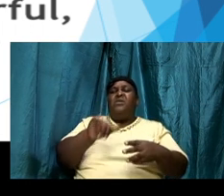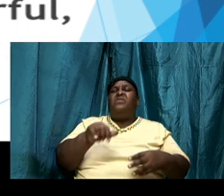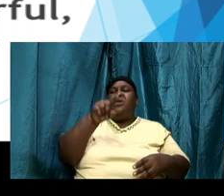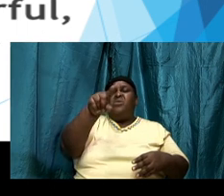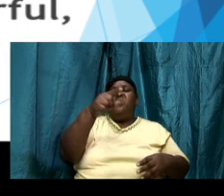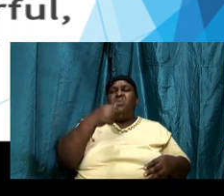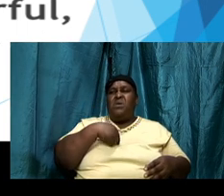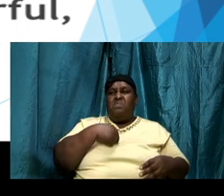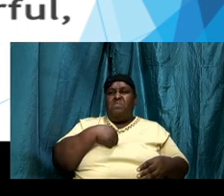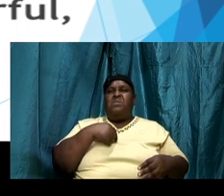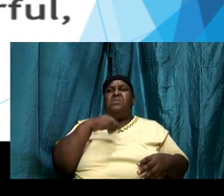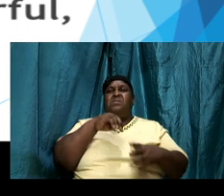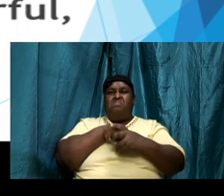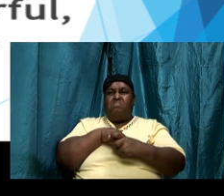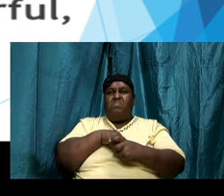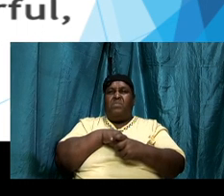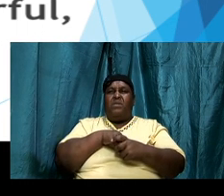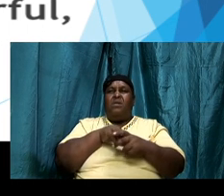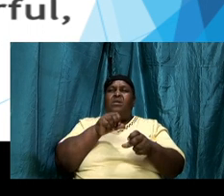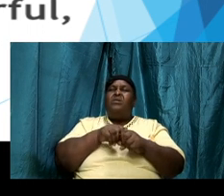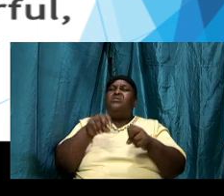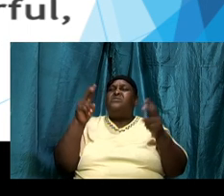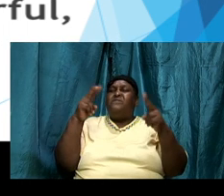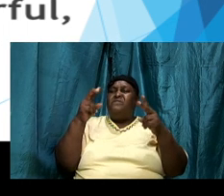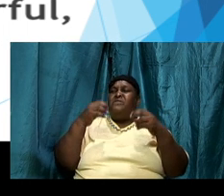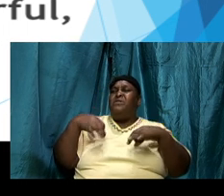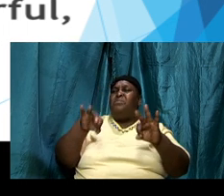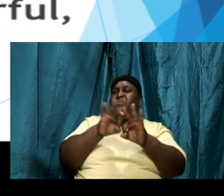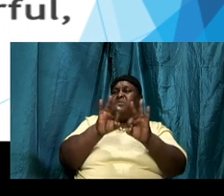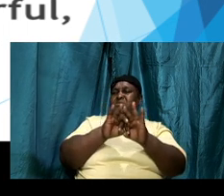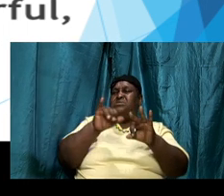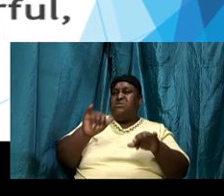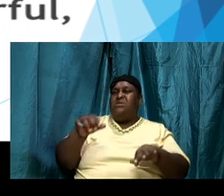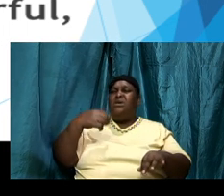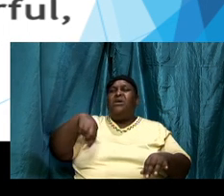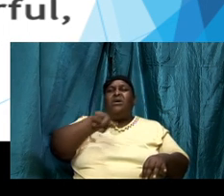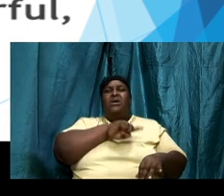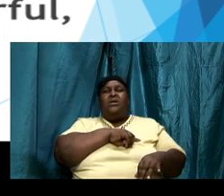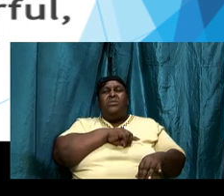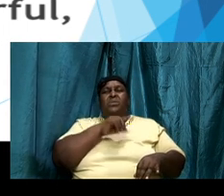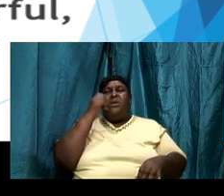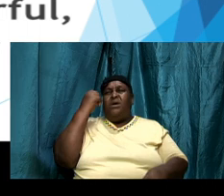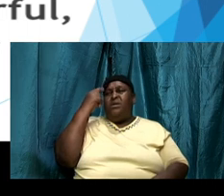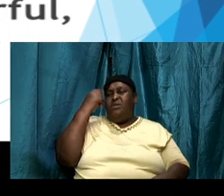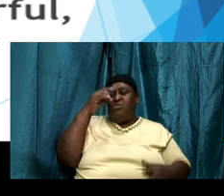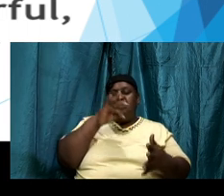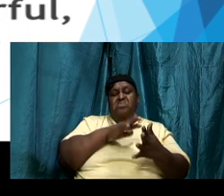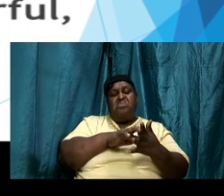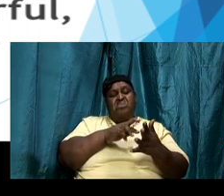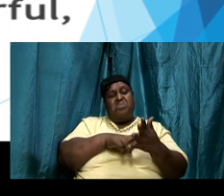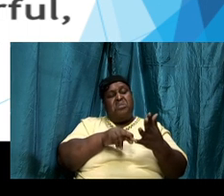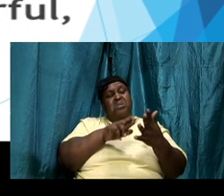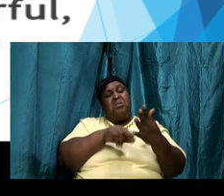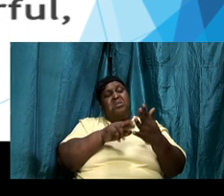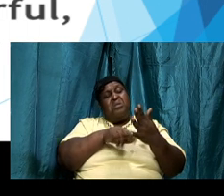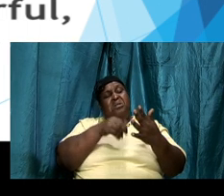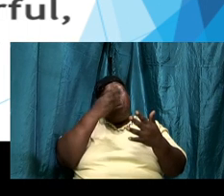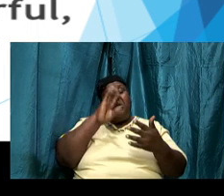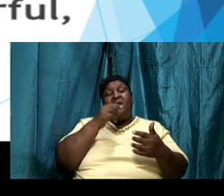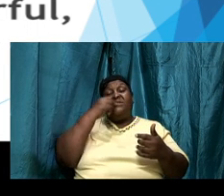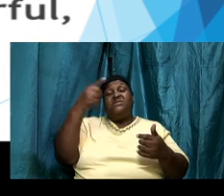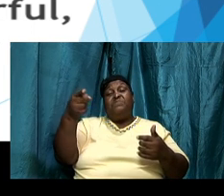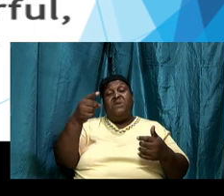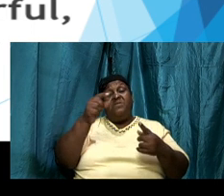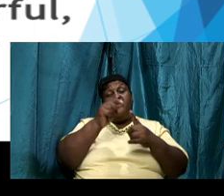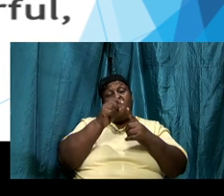and so it is so very important that we understand reading the word God spoke it already from his